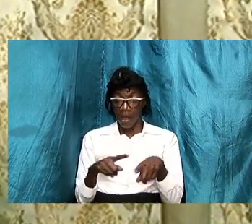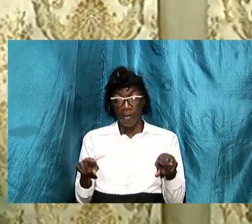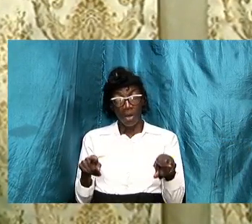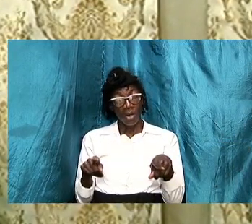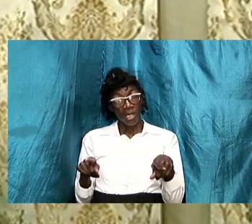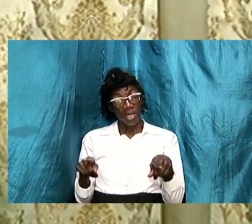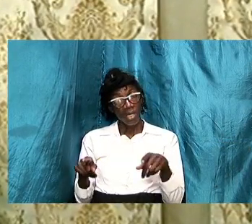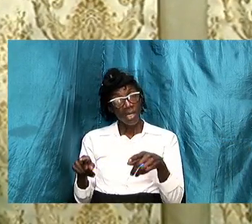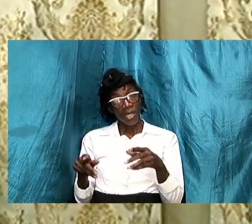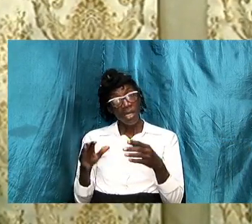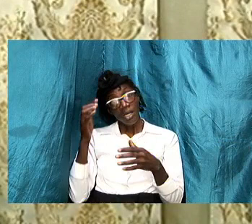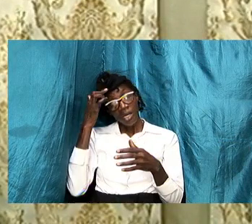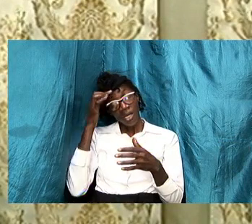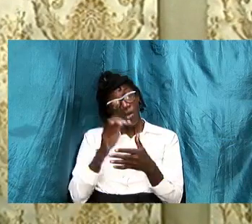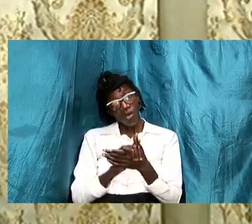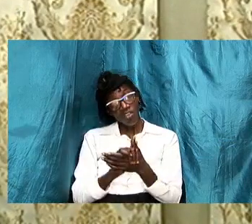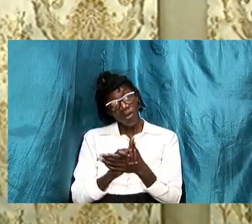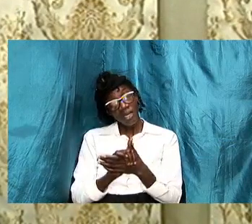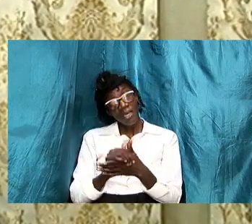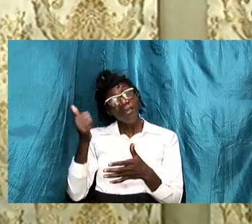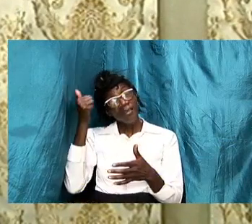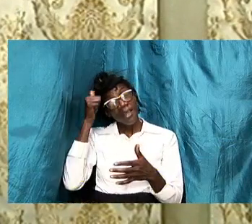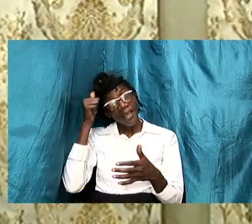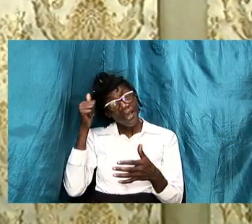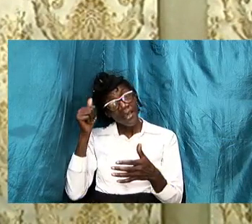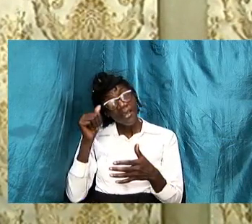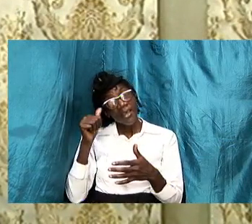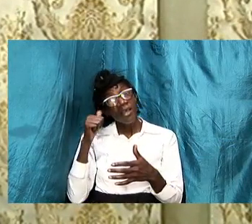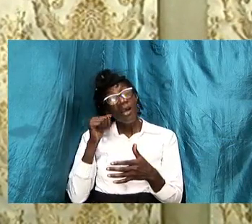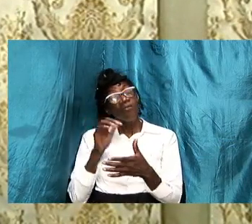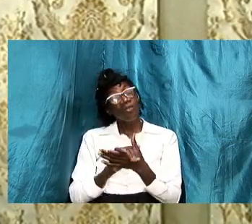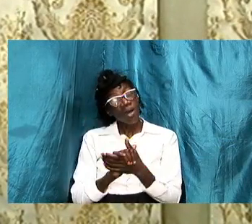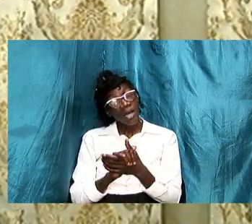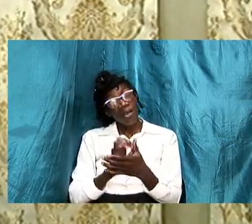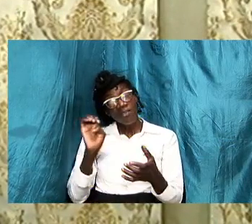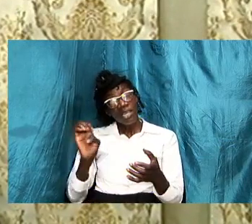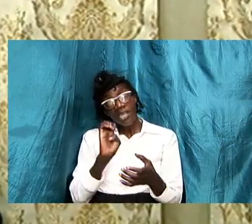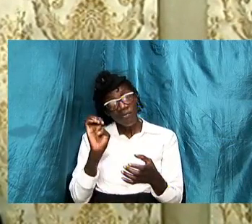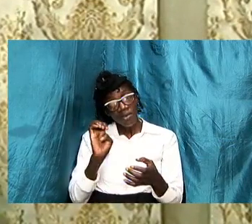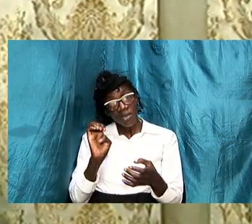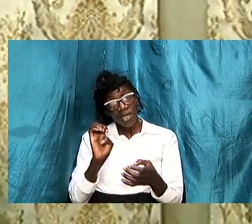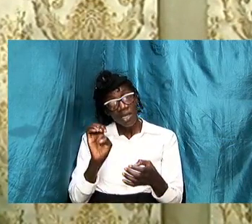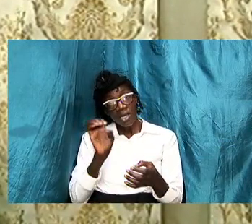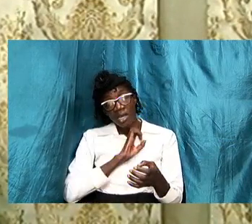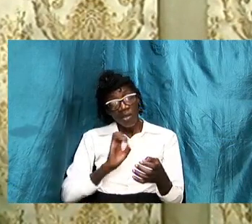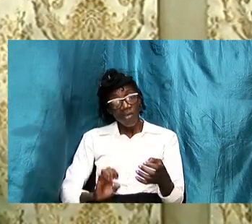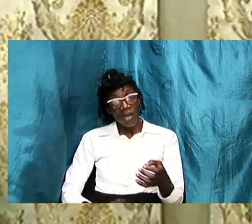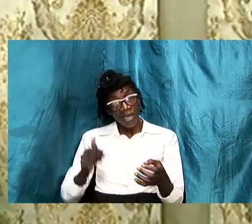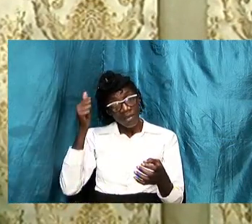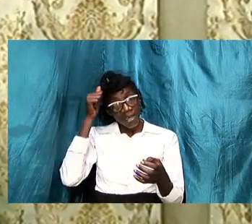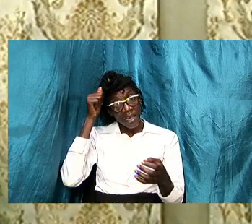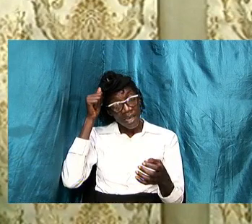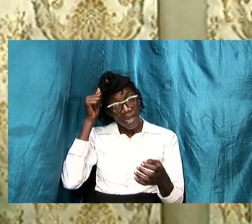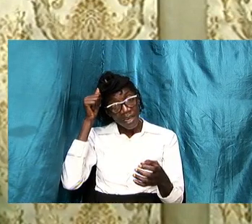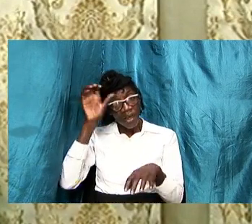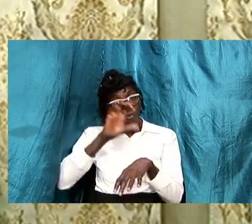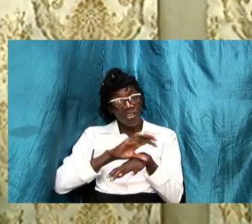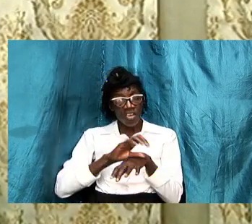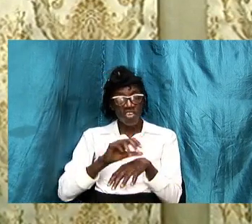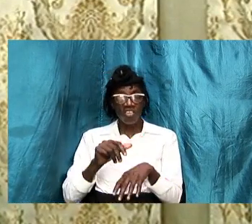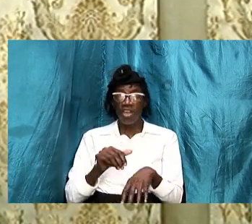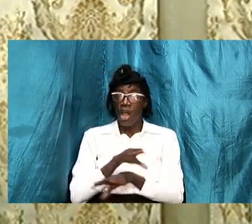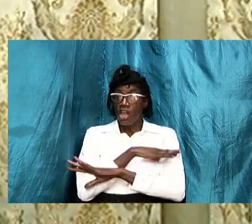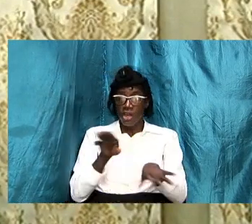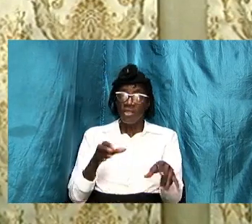is the head of the wife even as christ is the head of the church there's nothing derogatory about that there's nothing